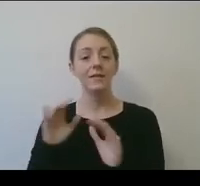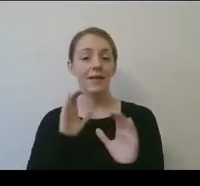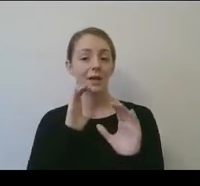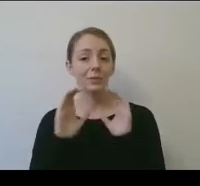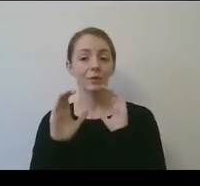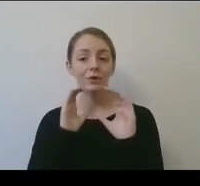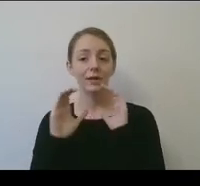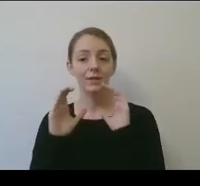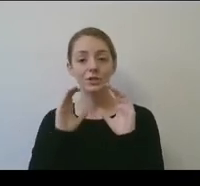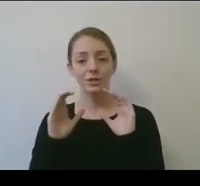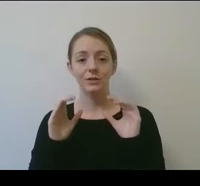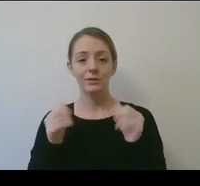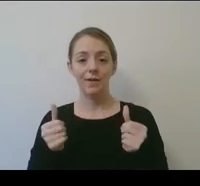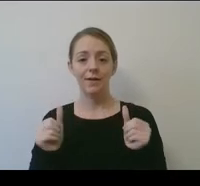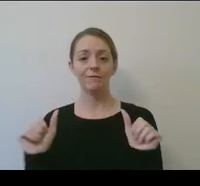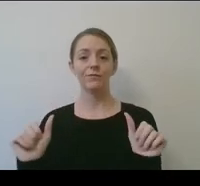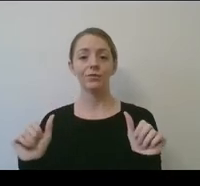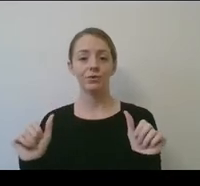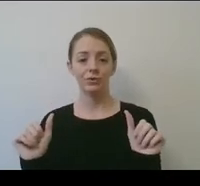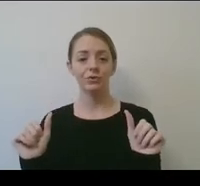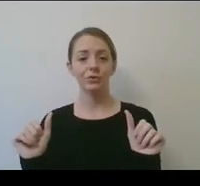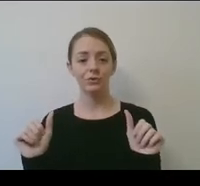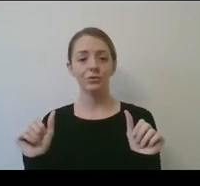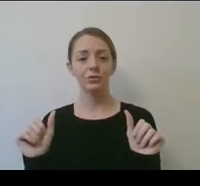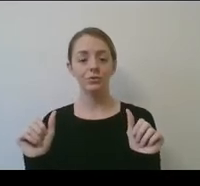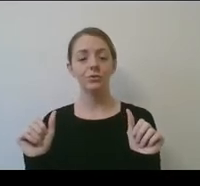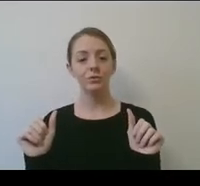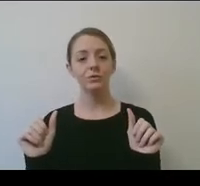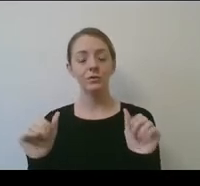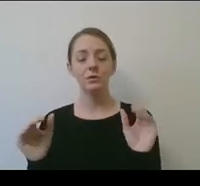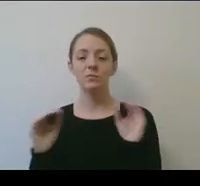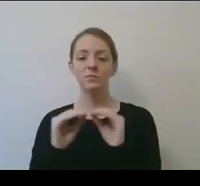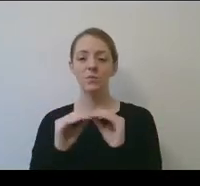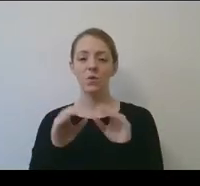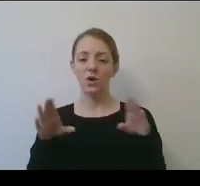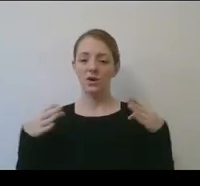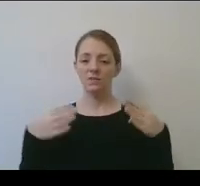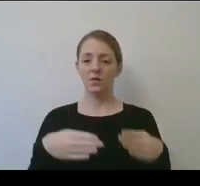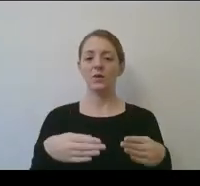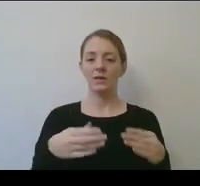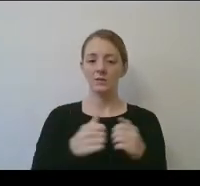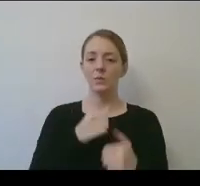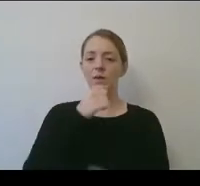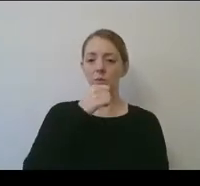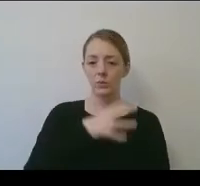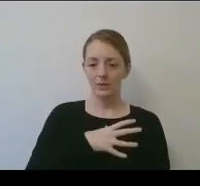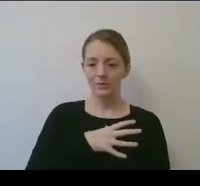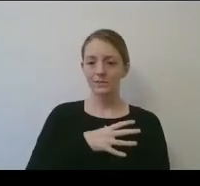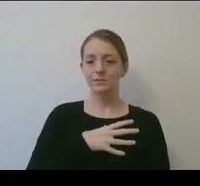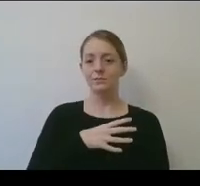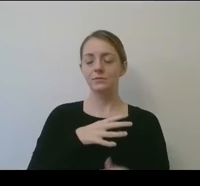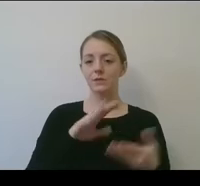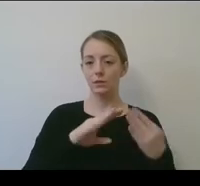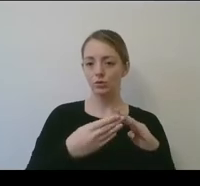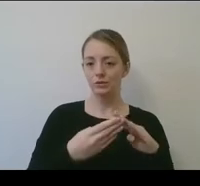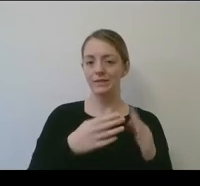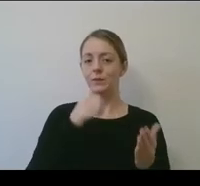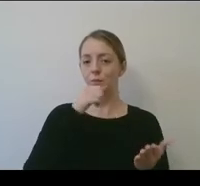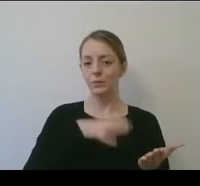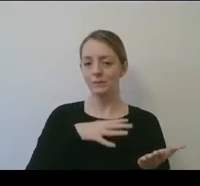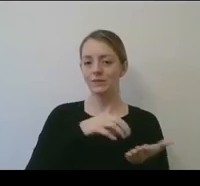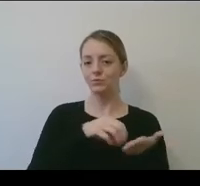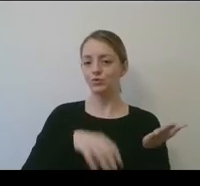is more targeted, frankly, with the women's community and the women's student-athletes right now because